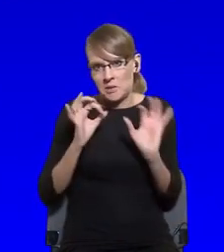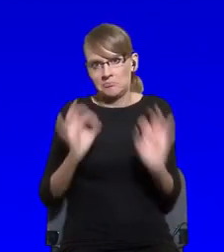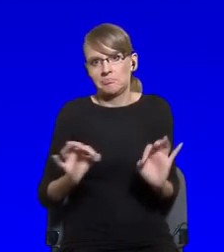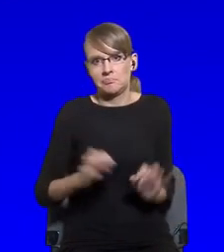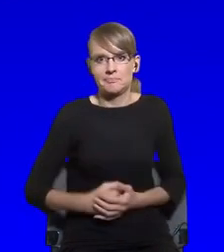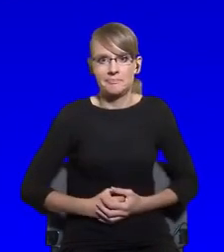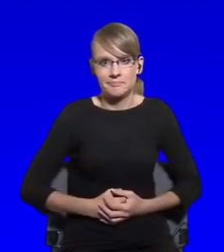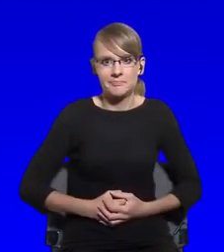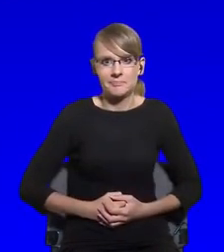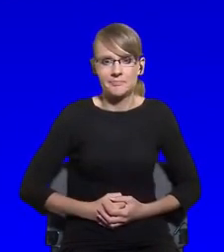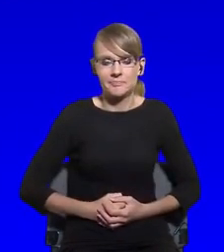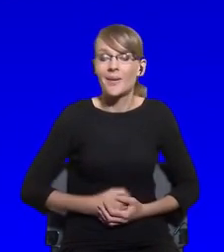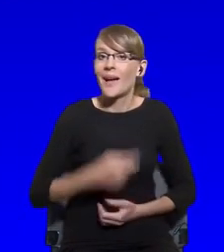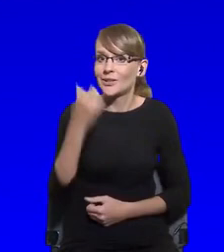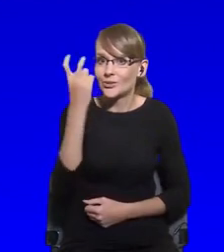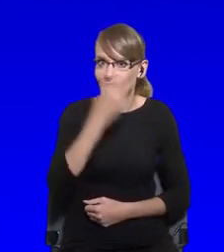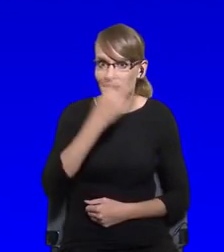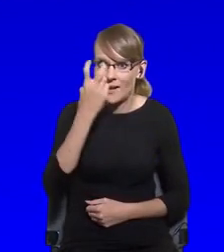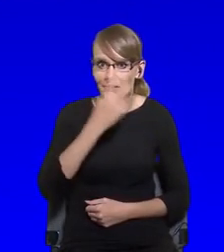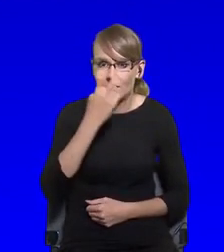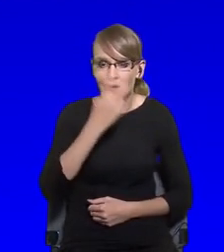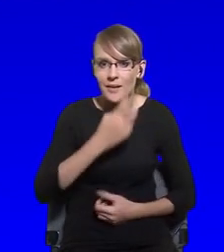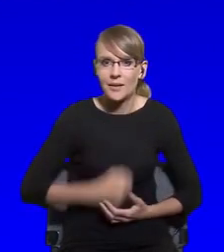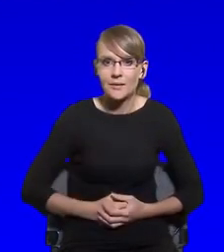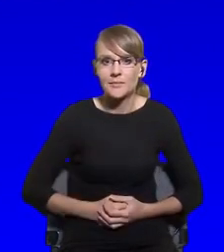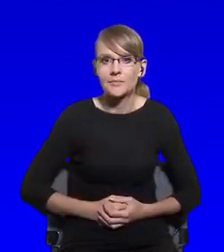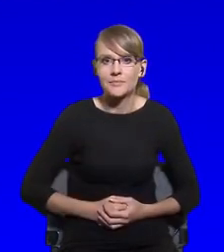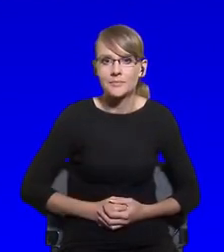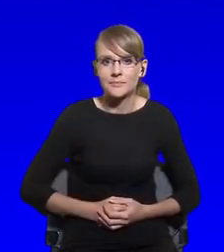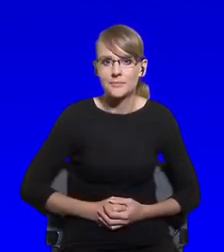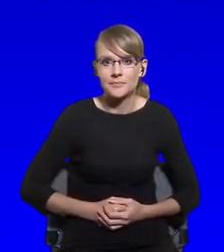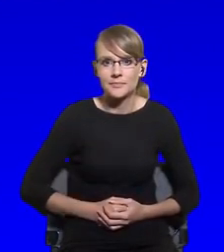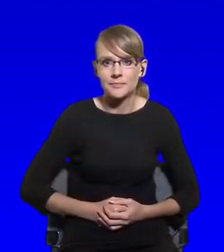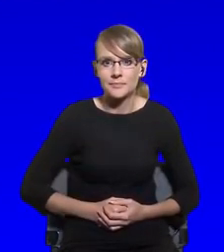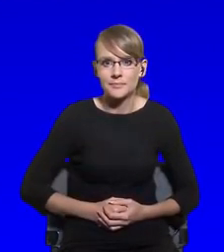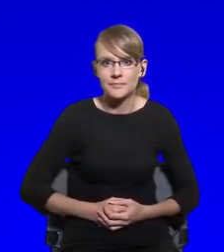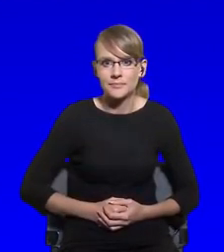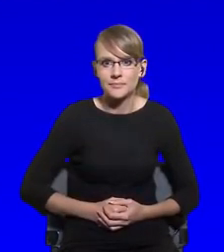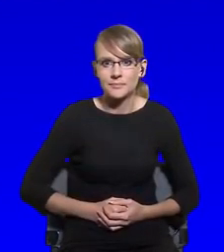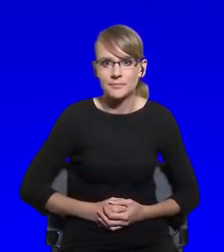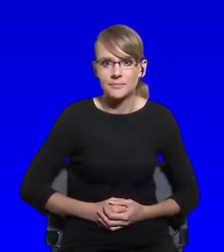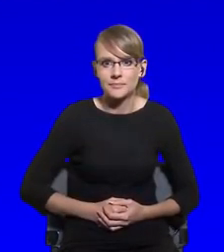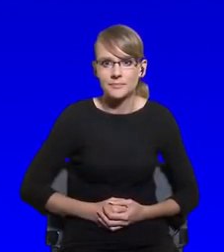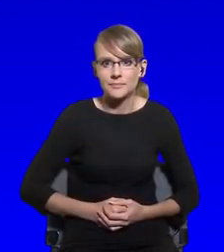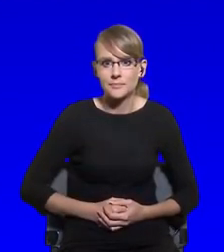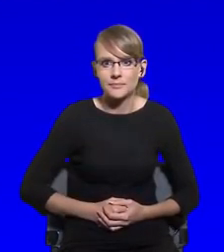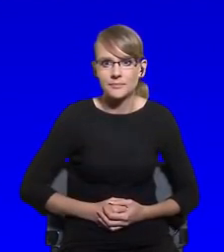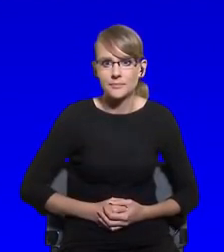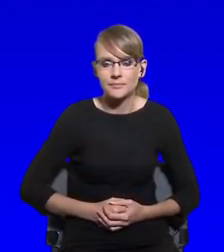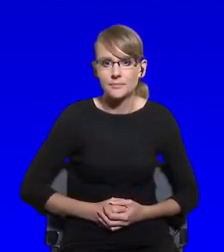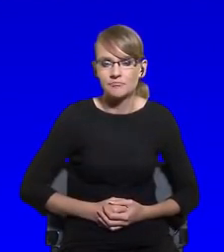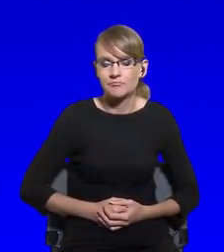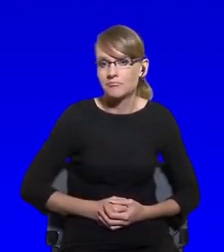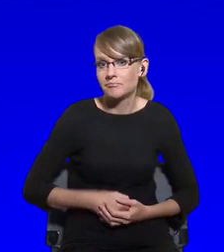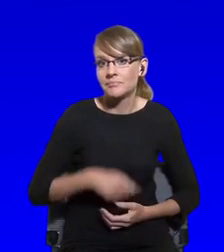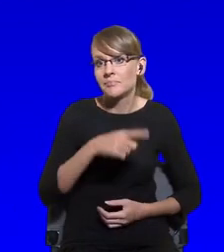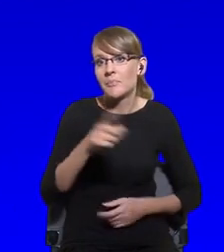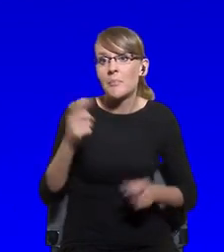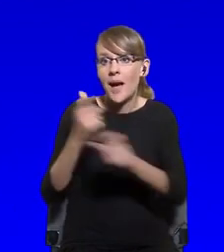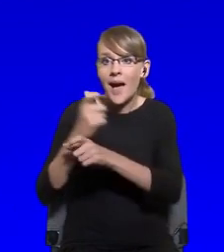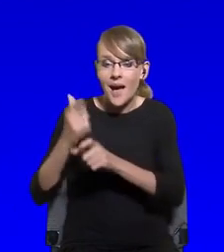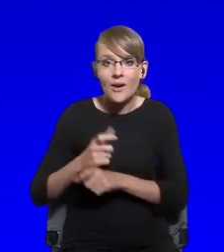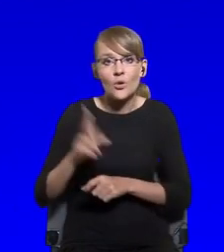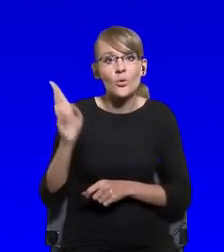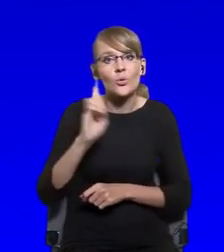that see themselves as these deacons of the rule of law, they note